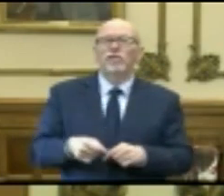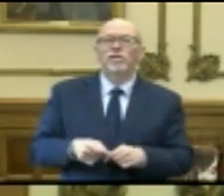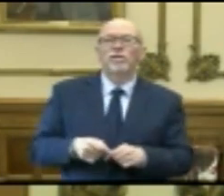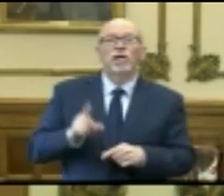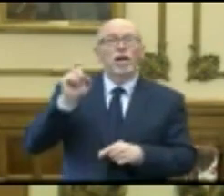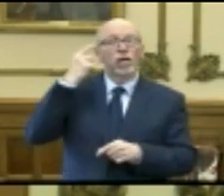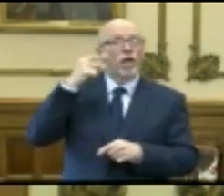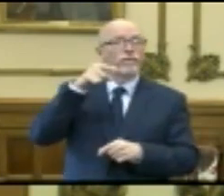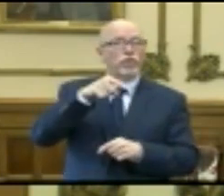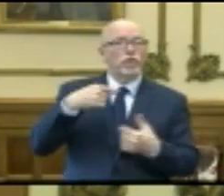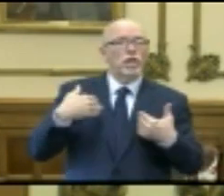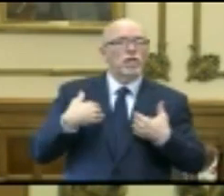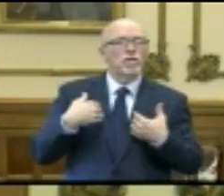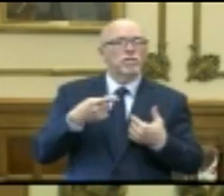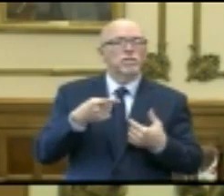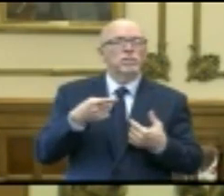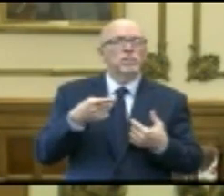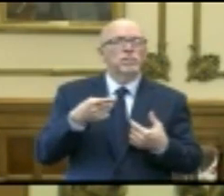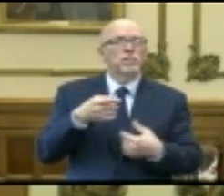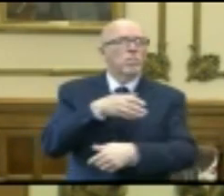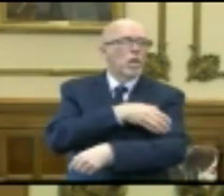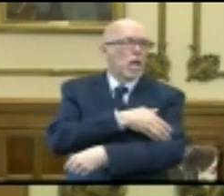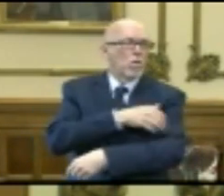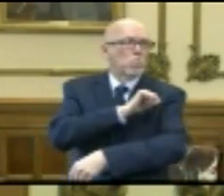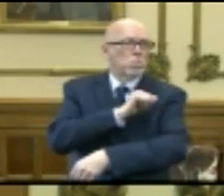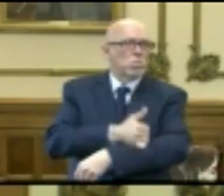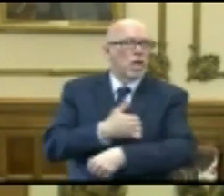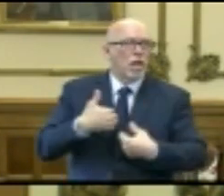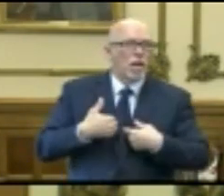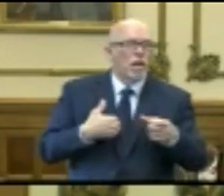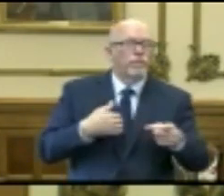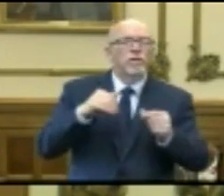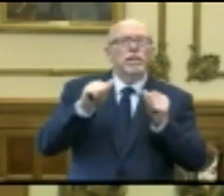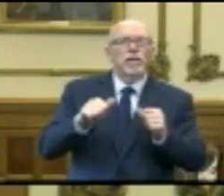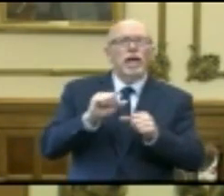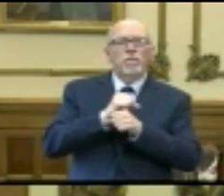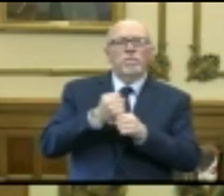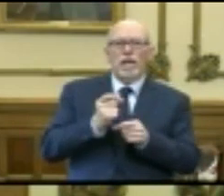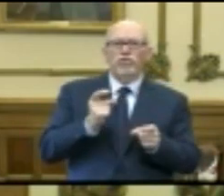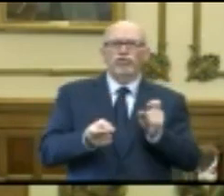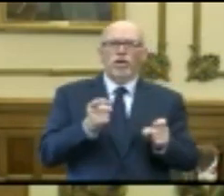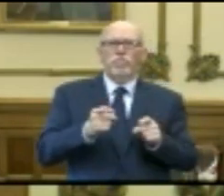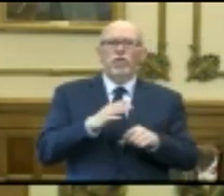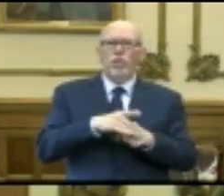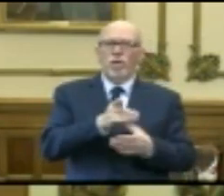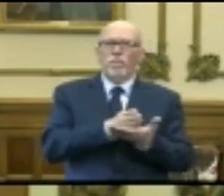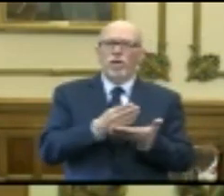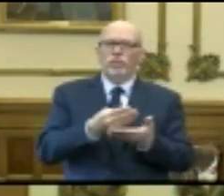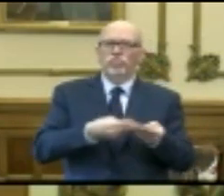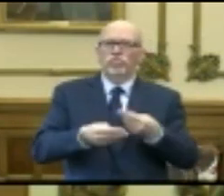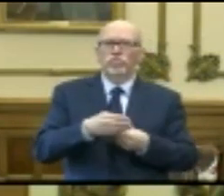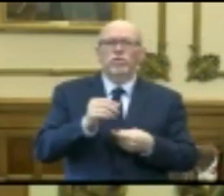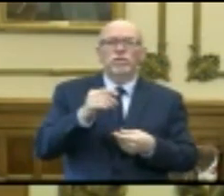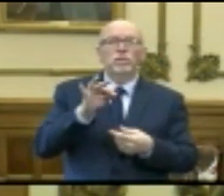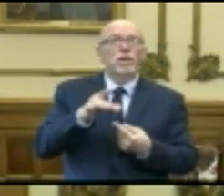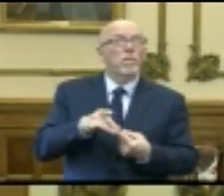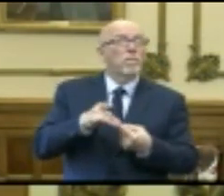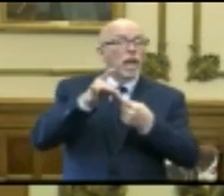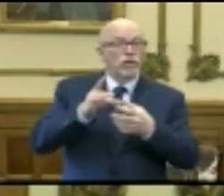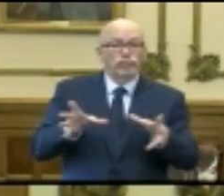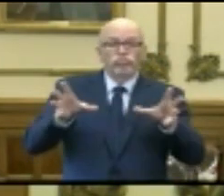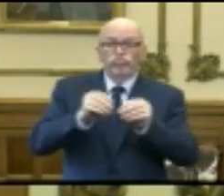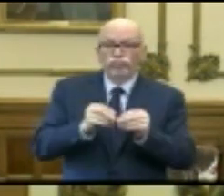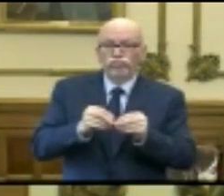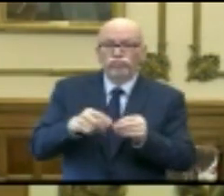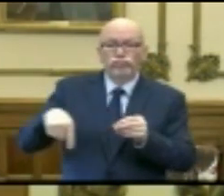governor has the power to make adjustments in that budget, so a special session to make any